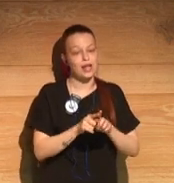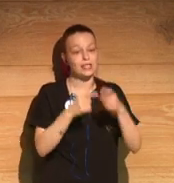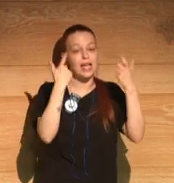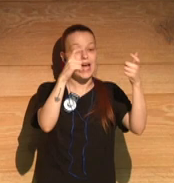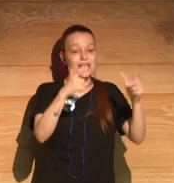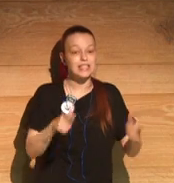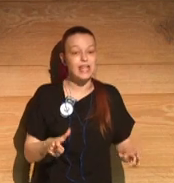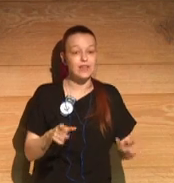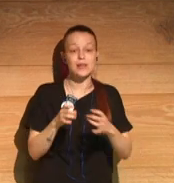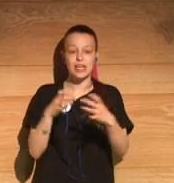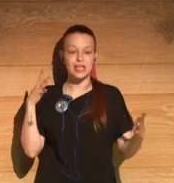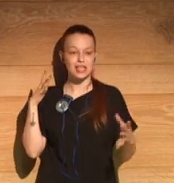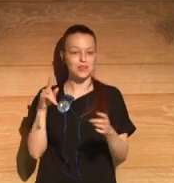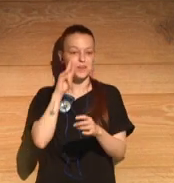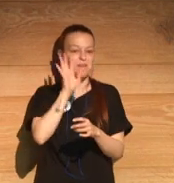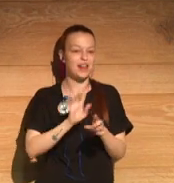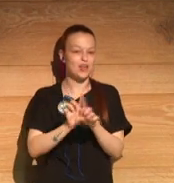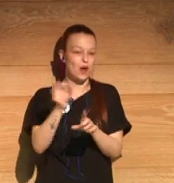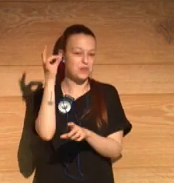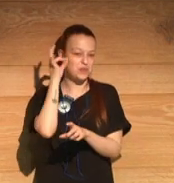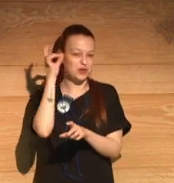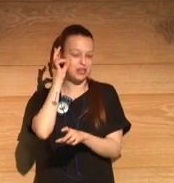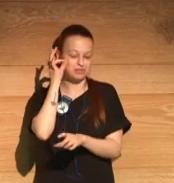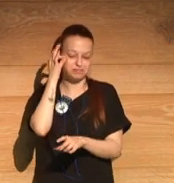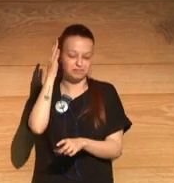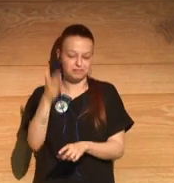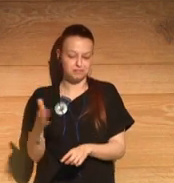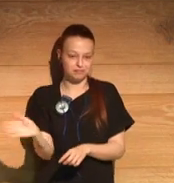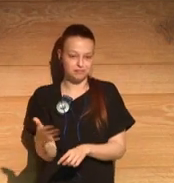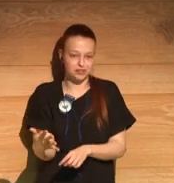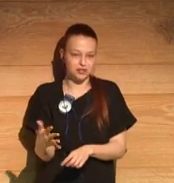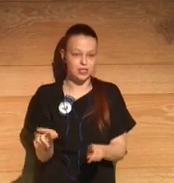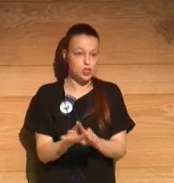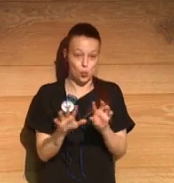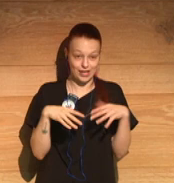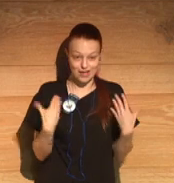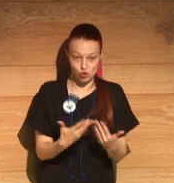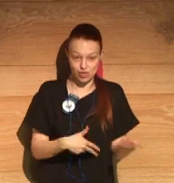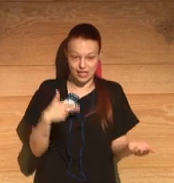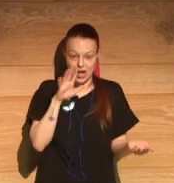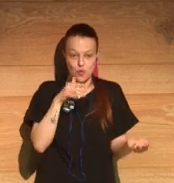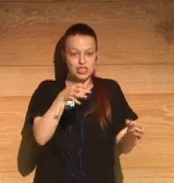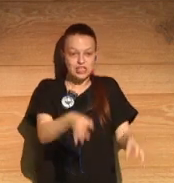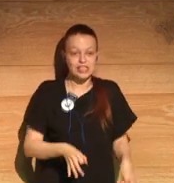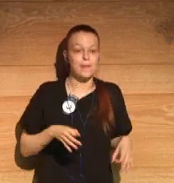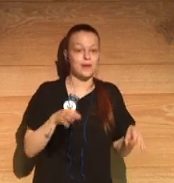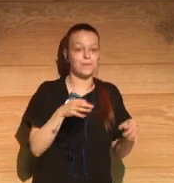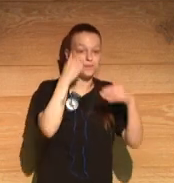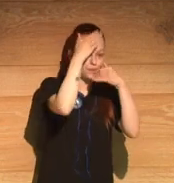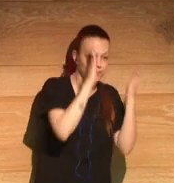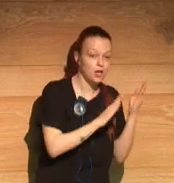didn't for so long that it was always about kind of straight white men. And that's changed, I think, a lot now.